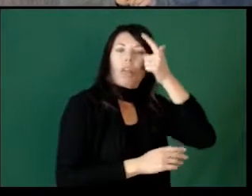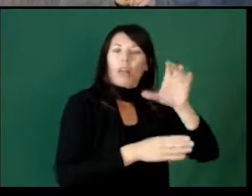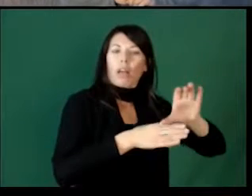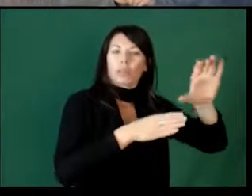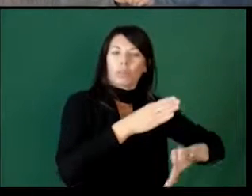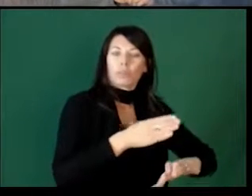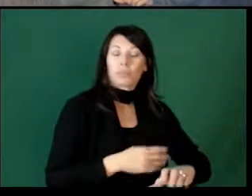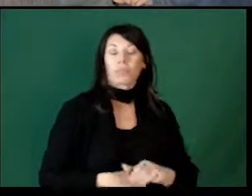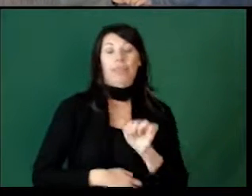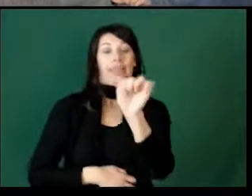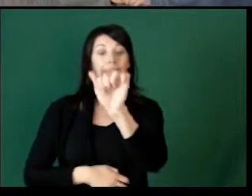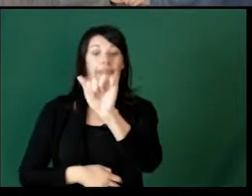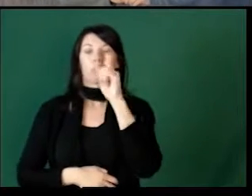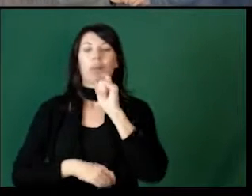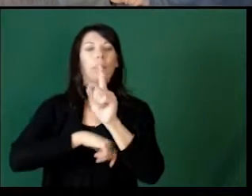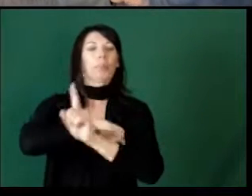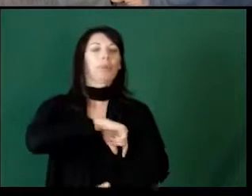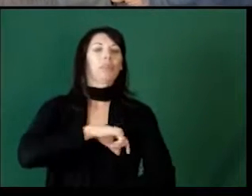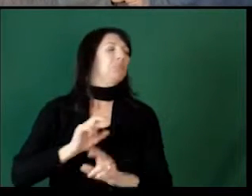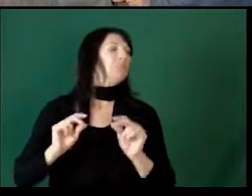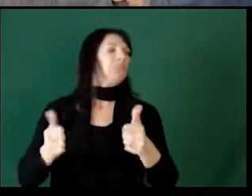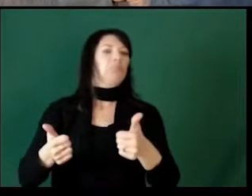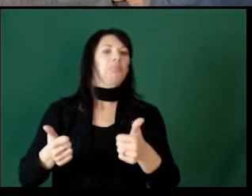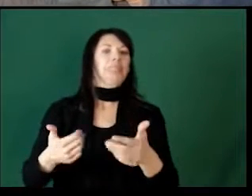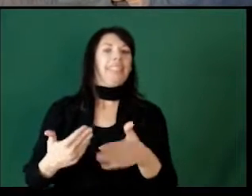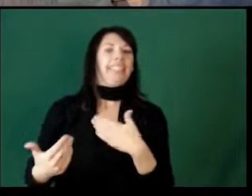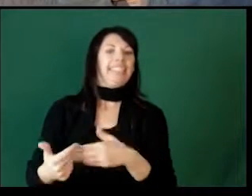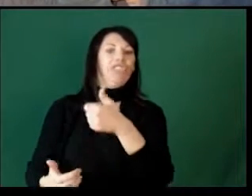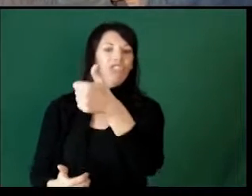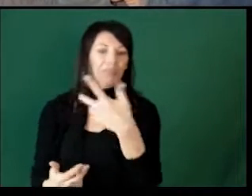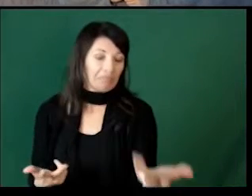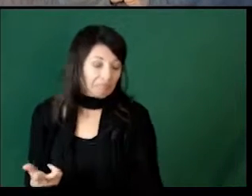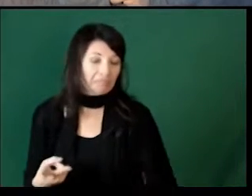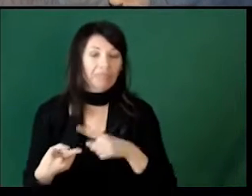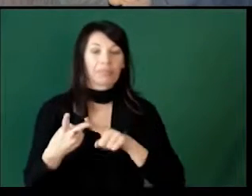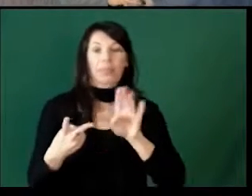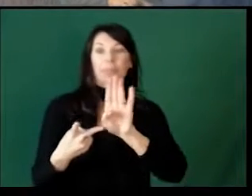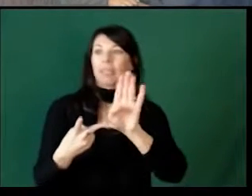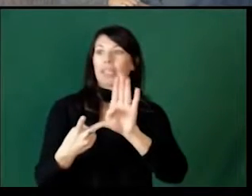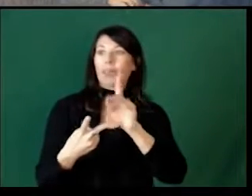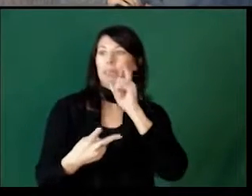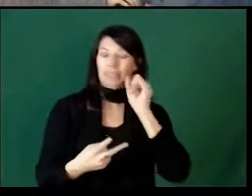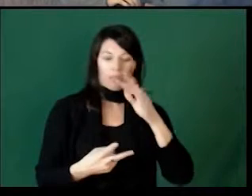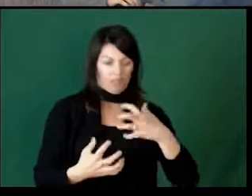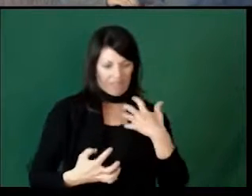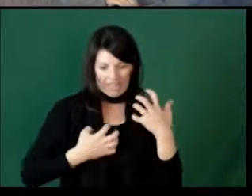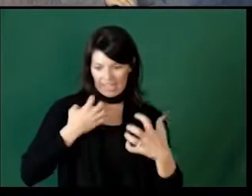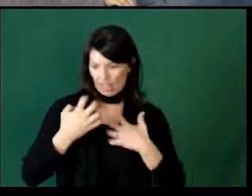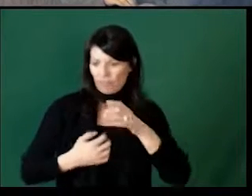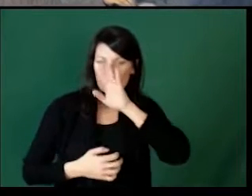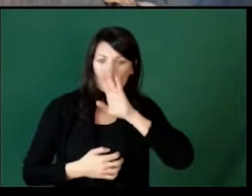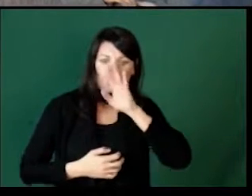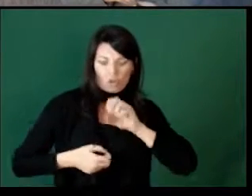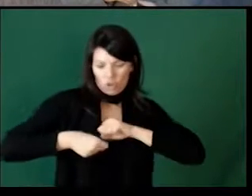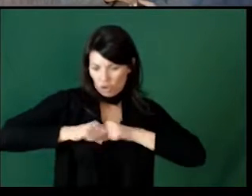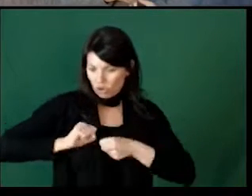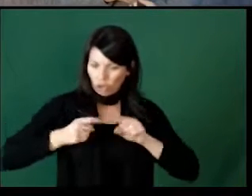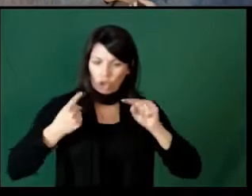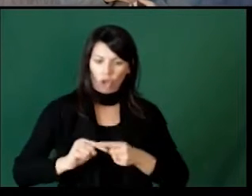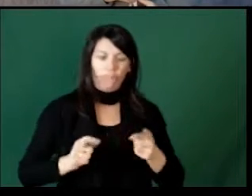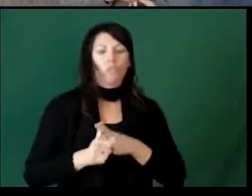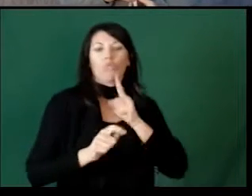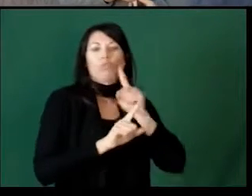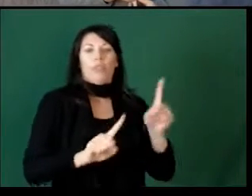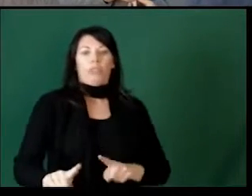Is it A, because the punishment is just easier? B, because when we're angry, frustrated, or hurt,